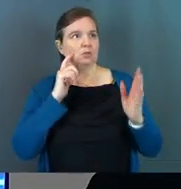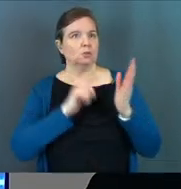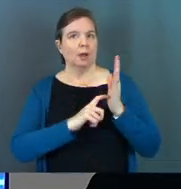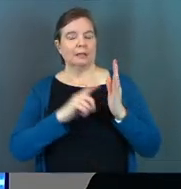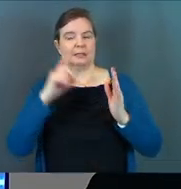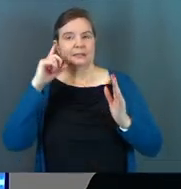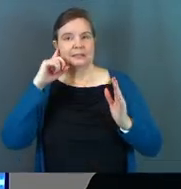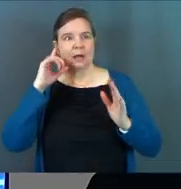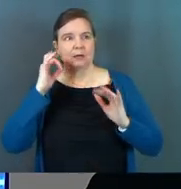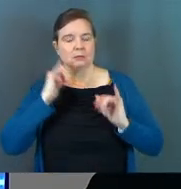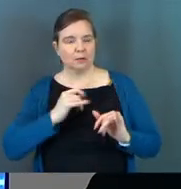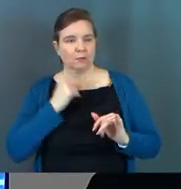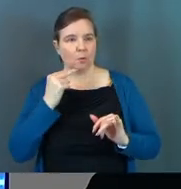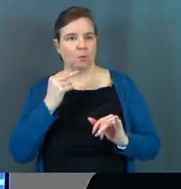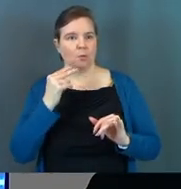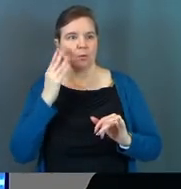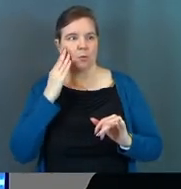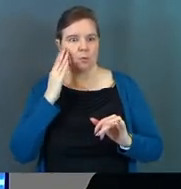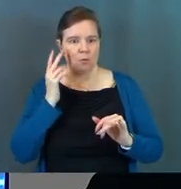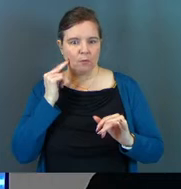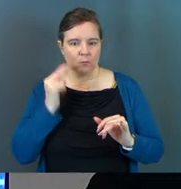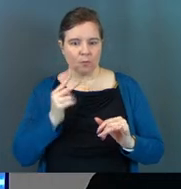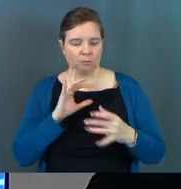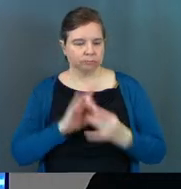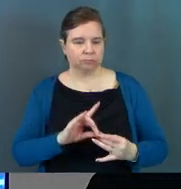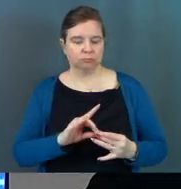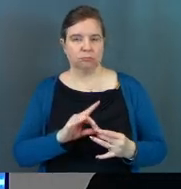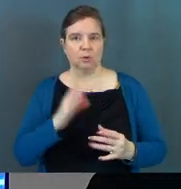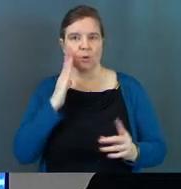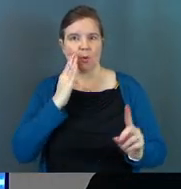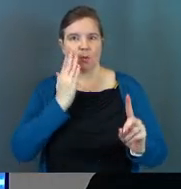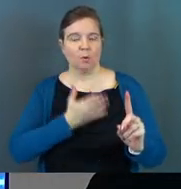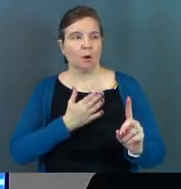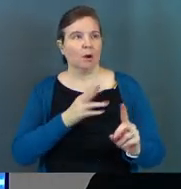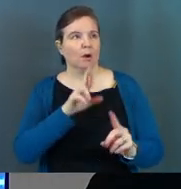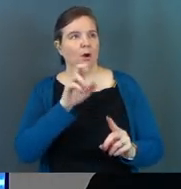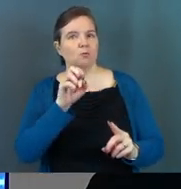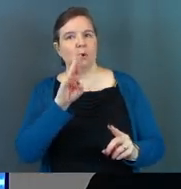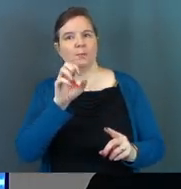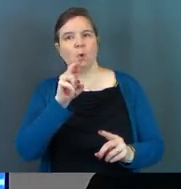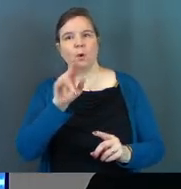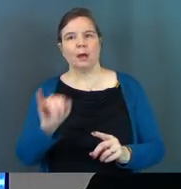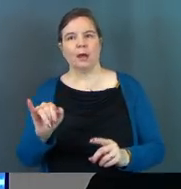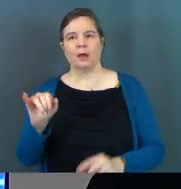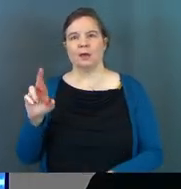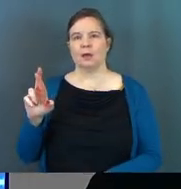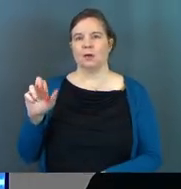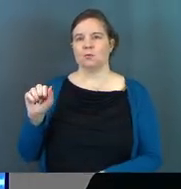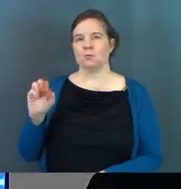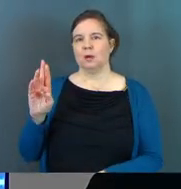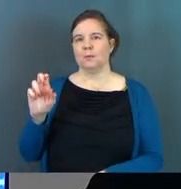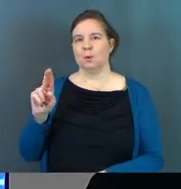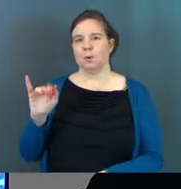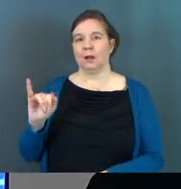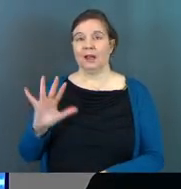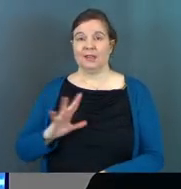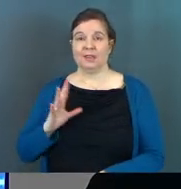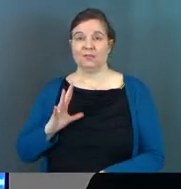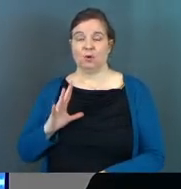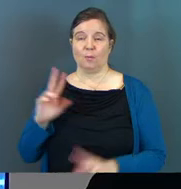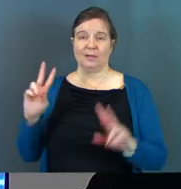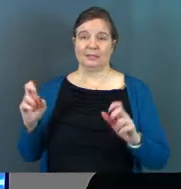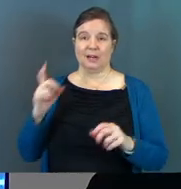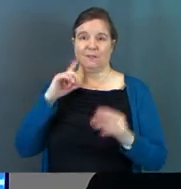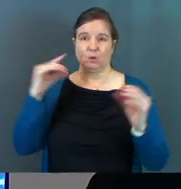the sound of his voice saying her name to her. And she says, Rabboni. And that's a formal title for a